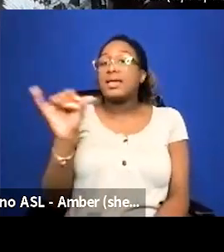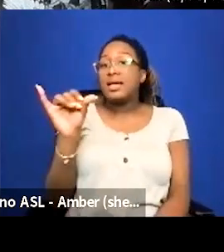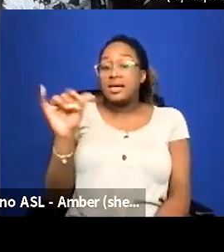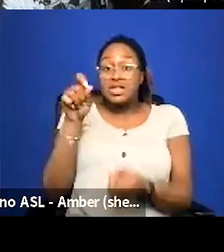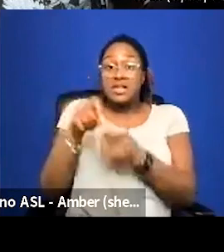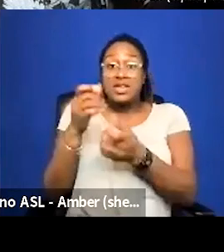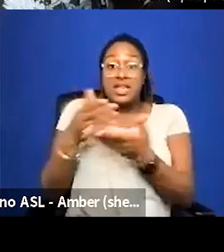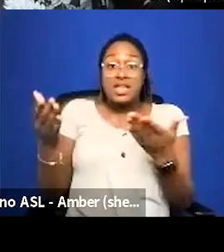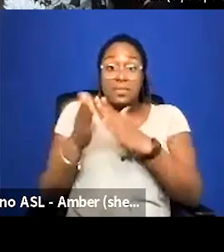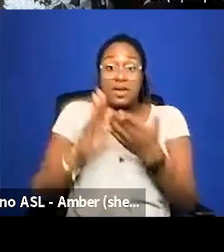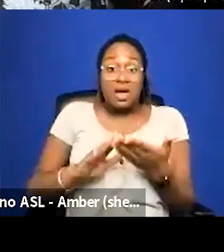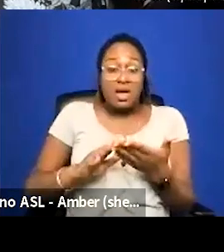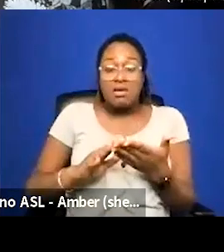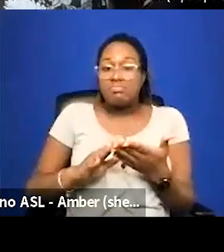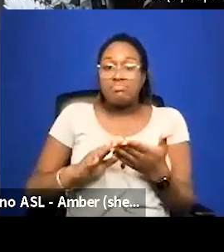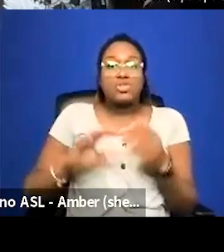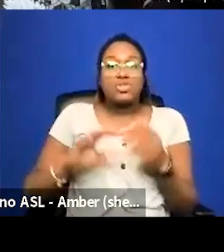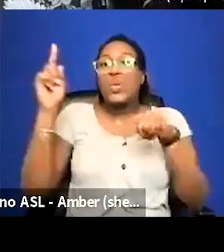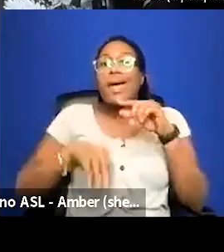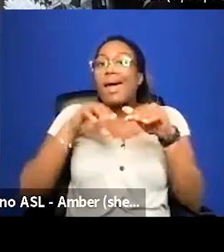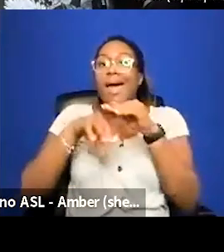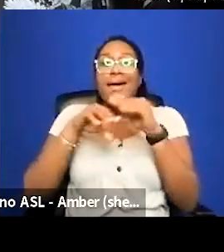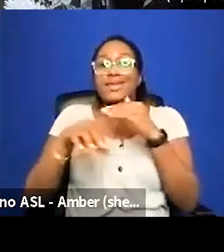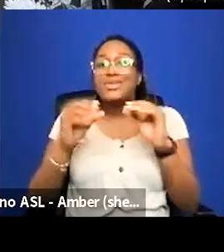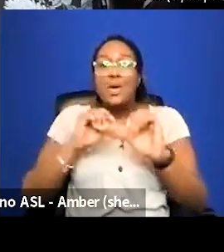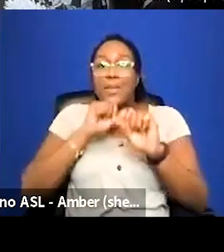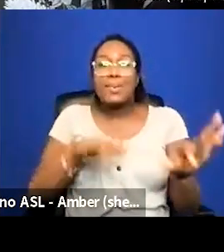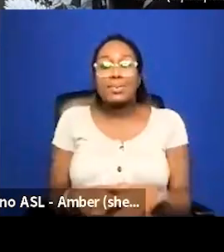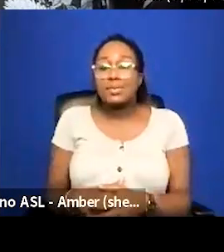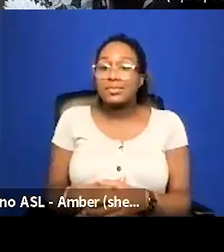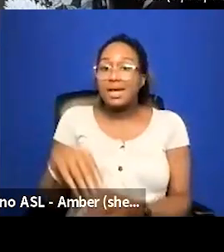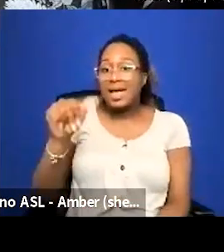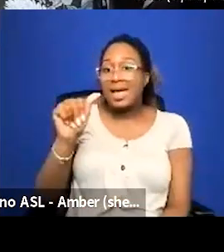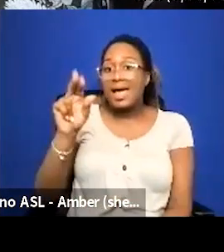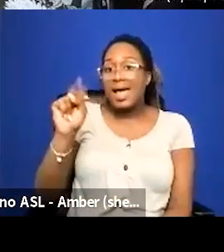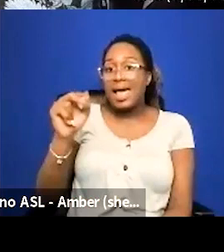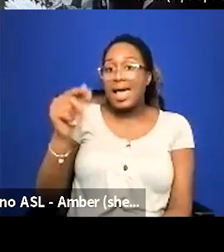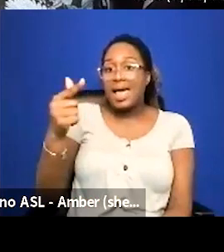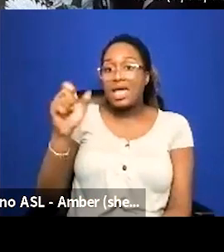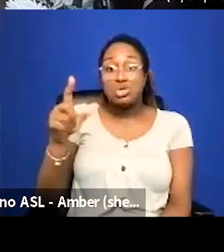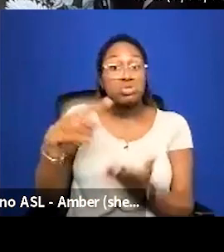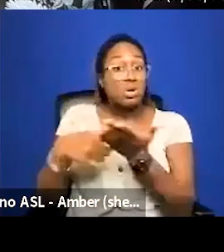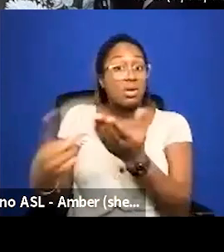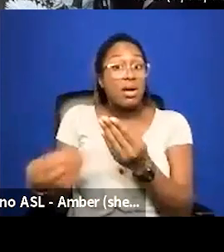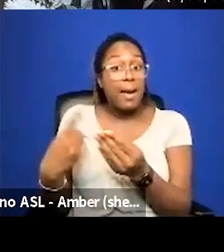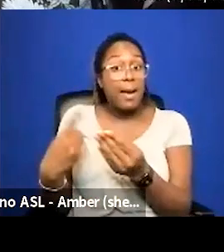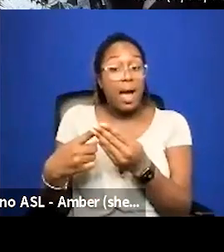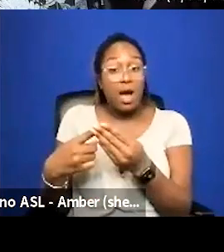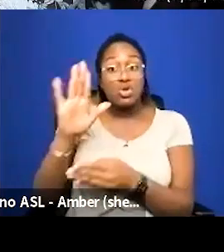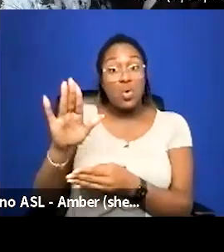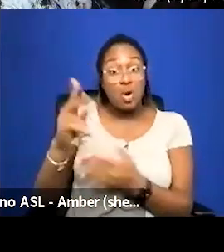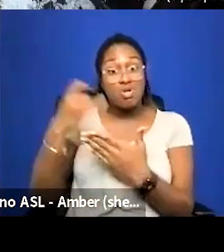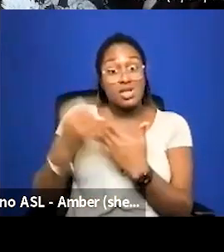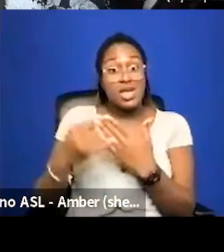inaccessible completely um angel you want to talk about your gig good project for super fat and infinity fat people for